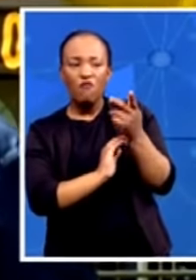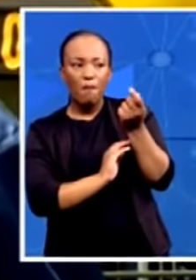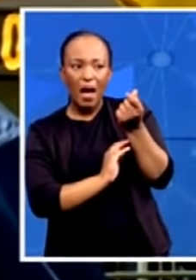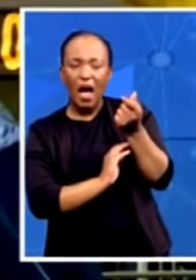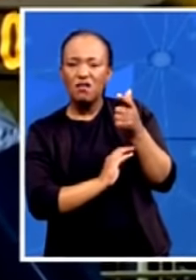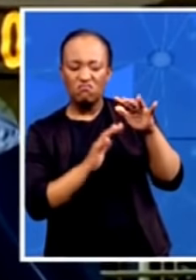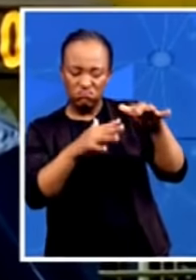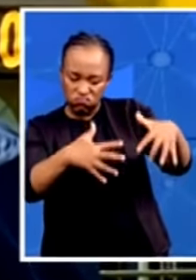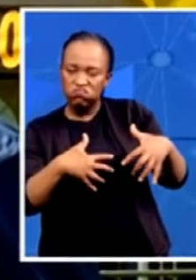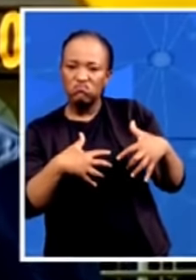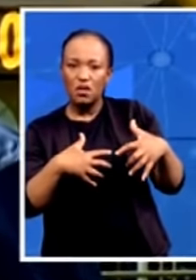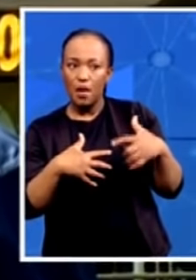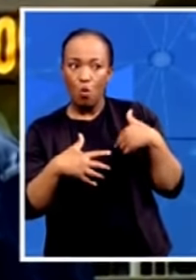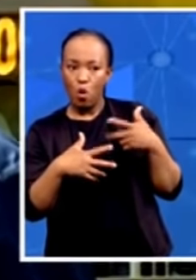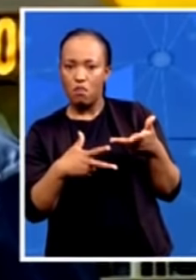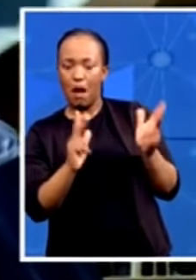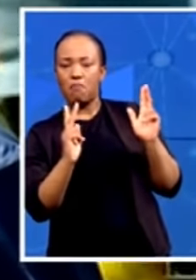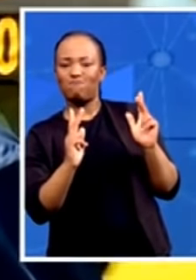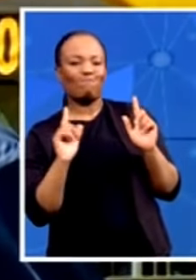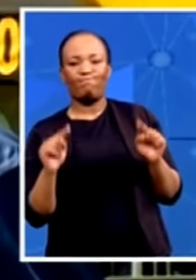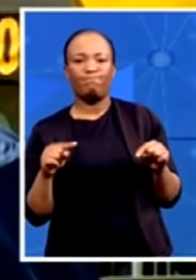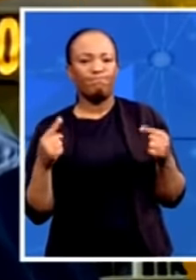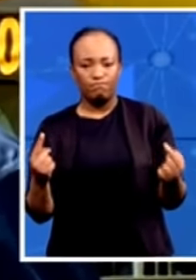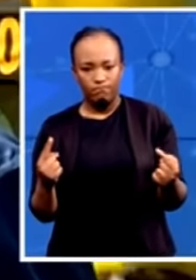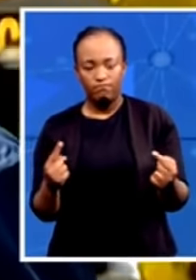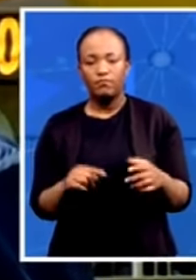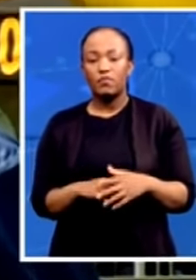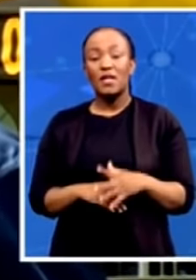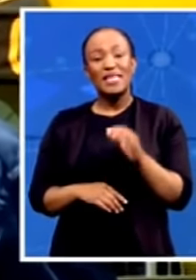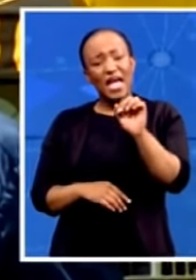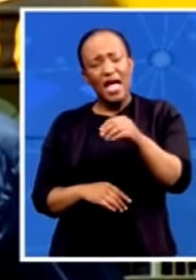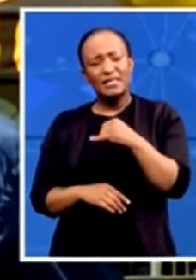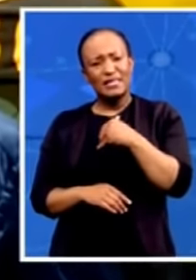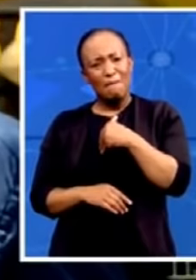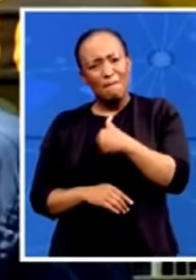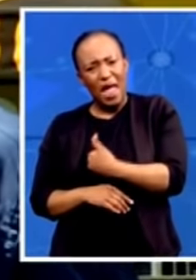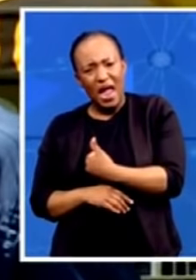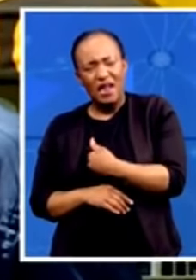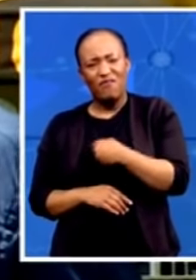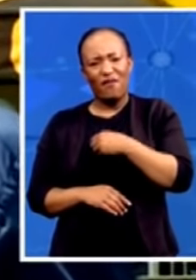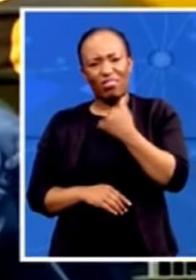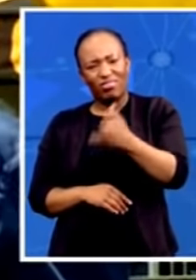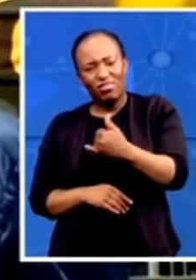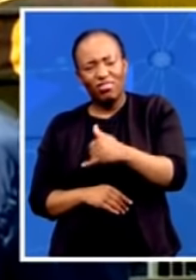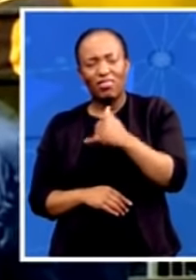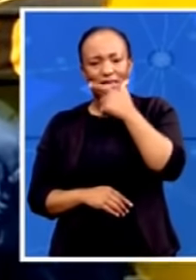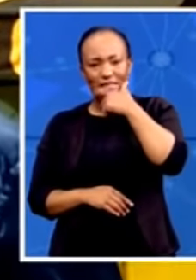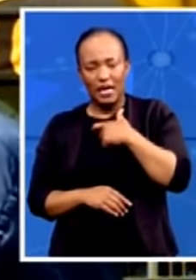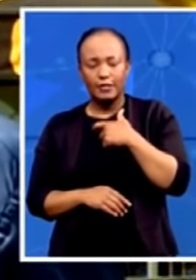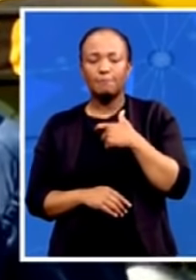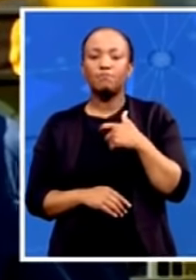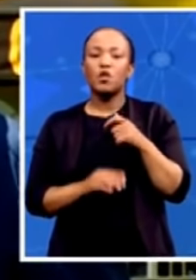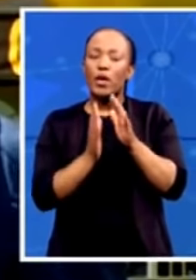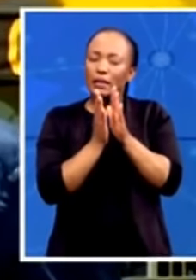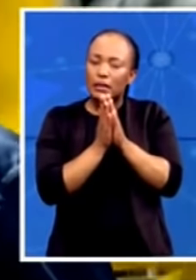And therefore, as painful as it is, as sad as it is, we are calling upon the masses of our people to go in